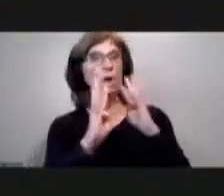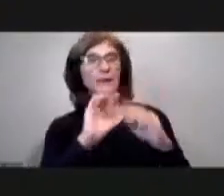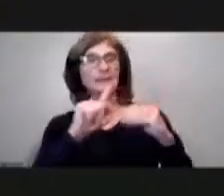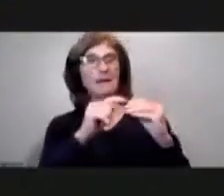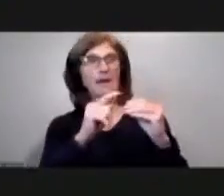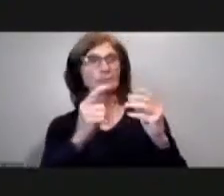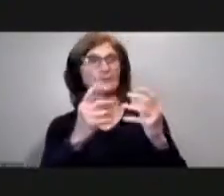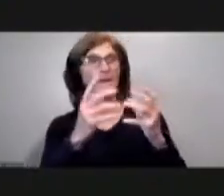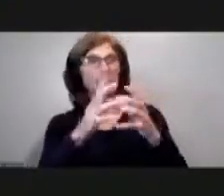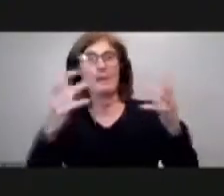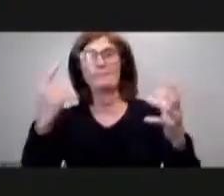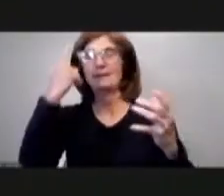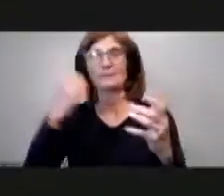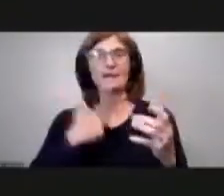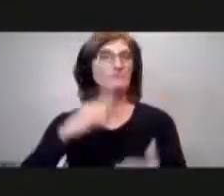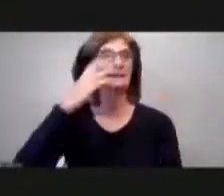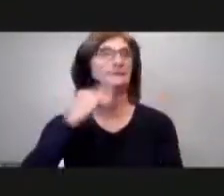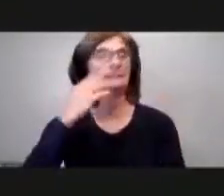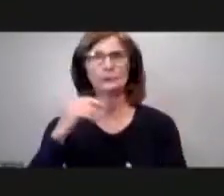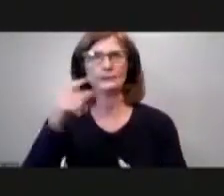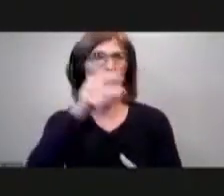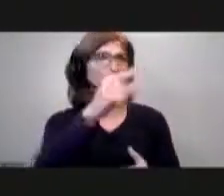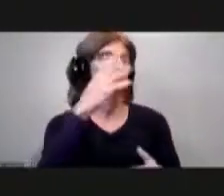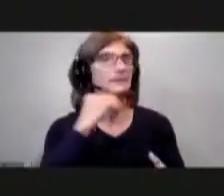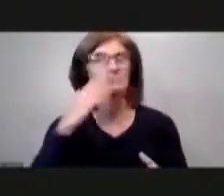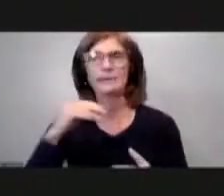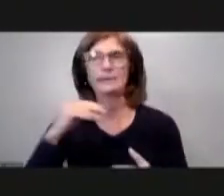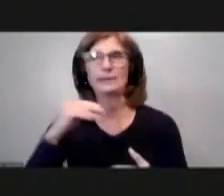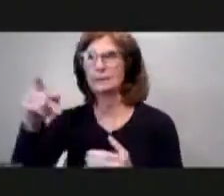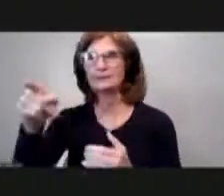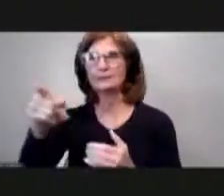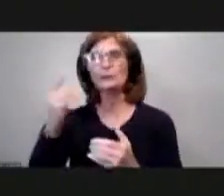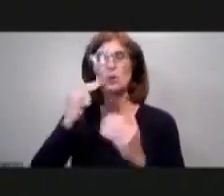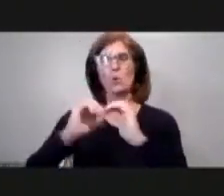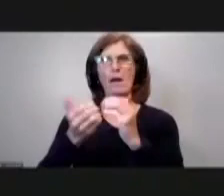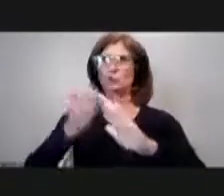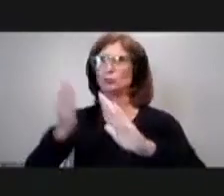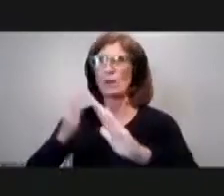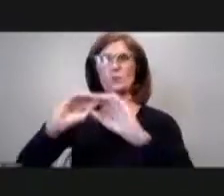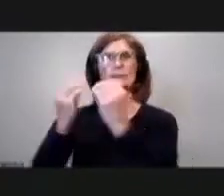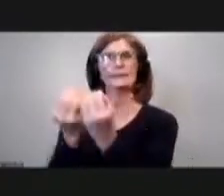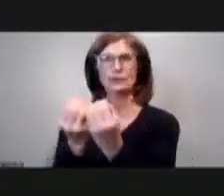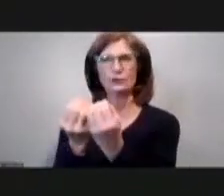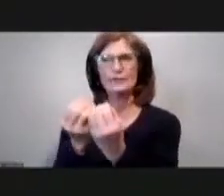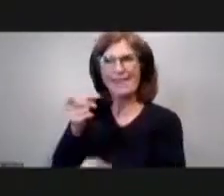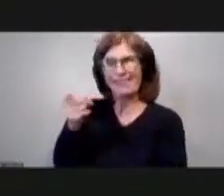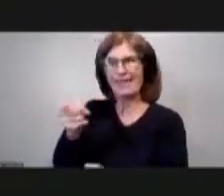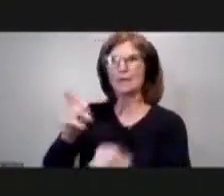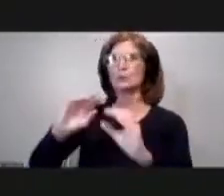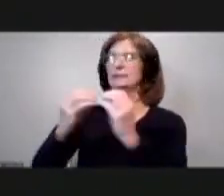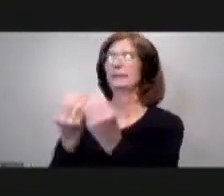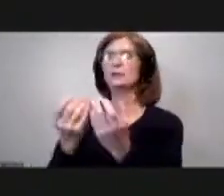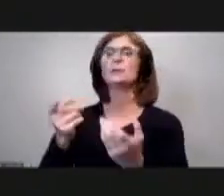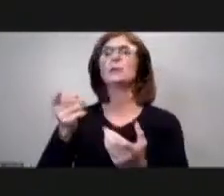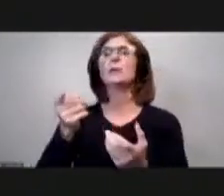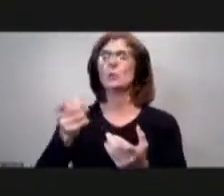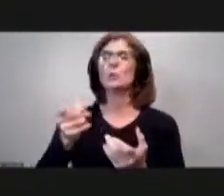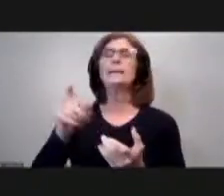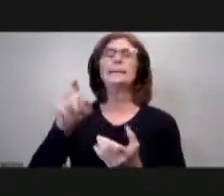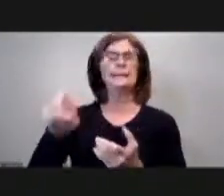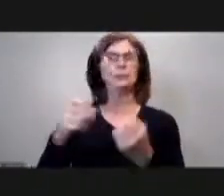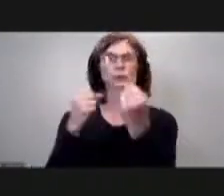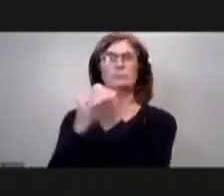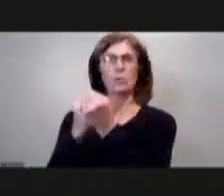a lot about it councilman caldkill runs an association he knows a lot about it um but it's we're going to defend our athletic associations